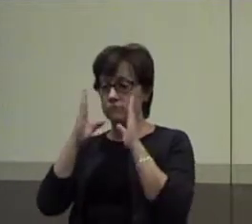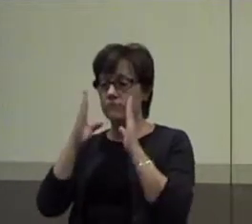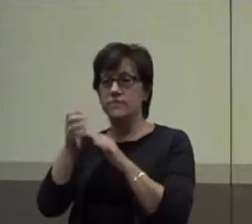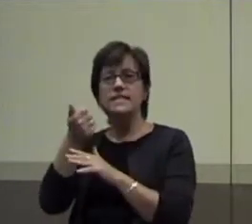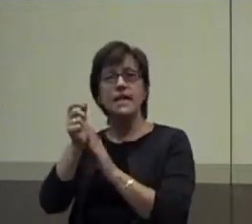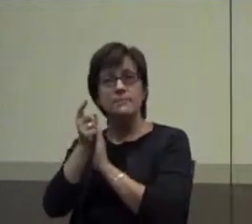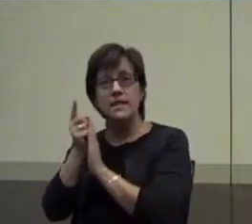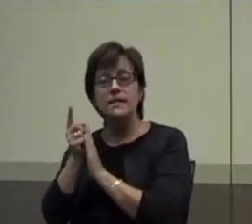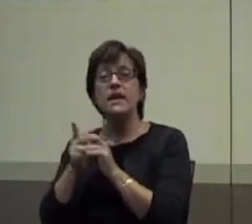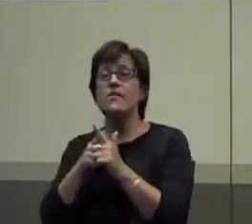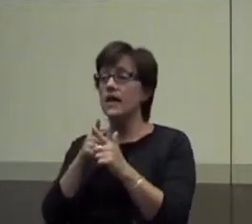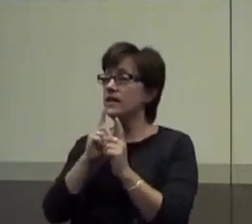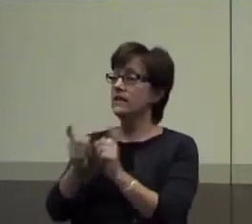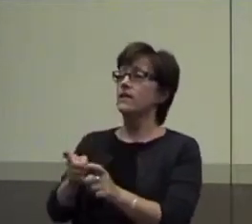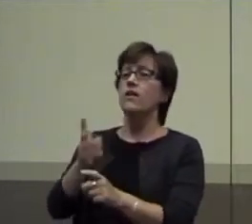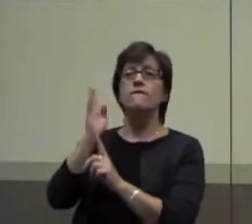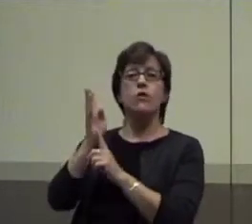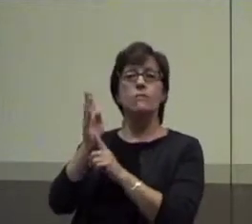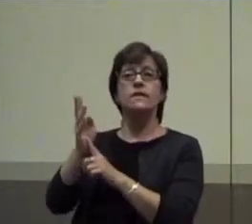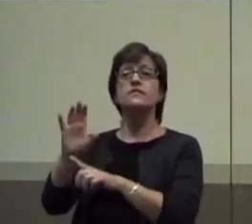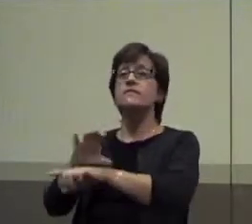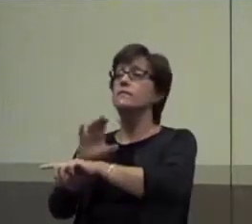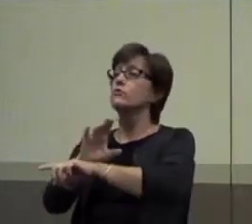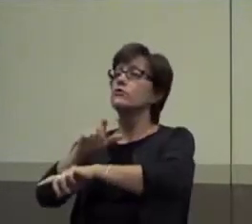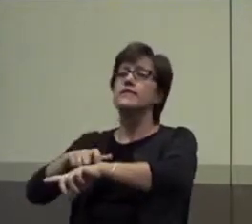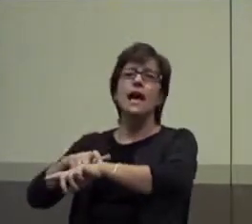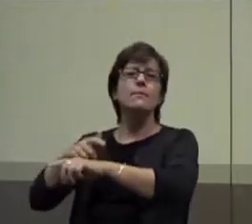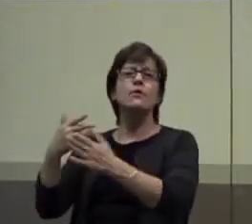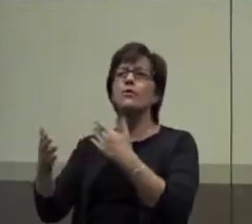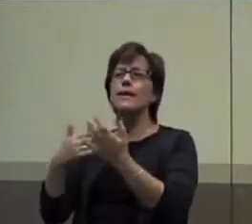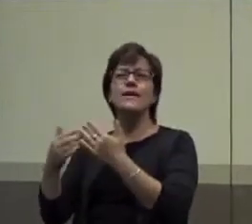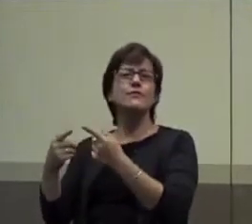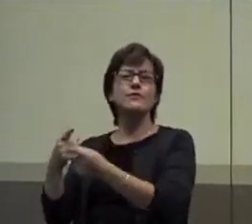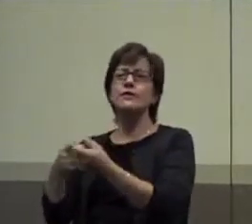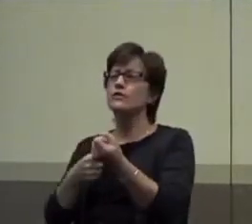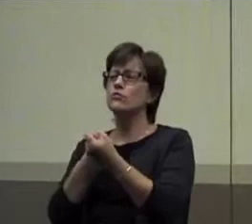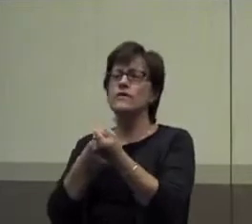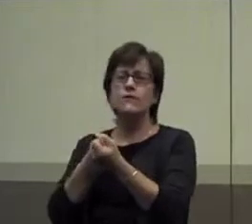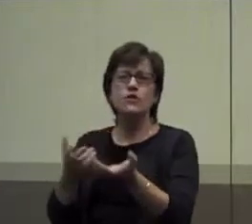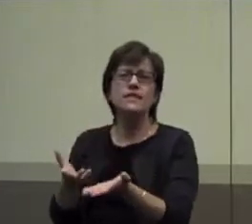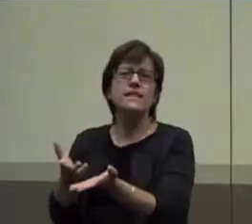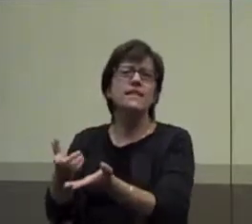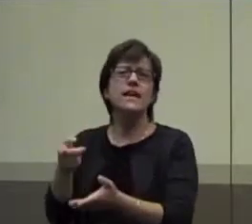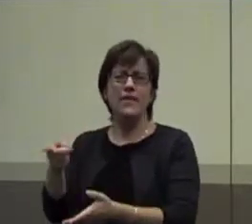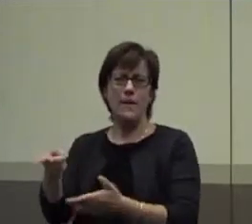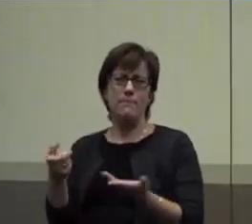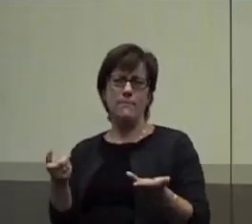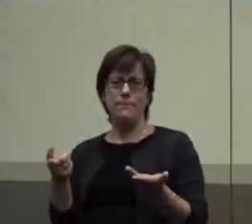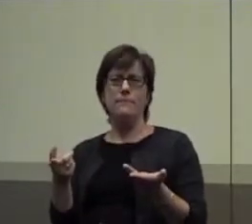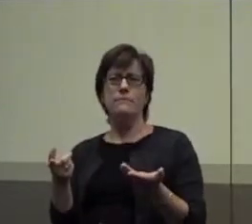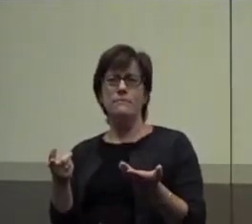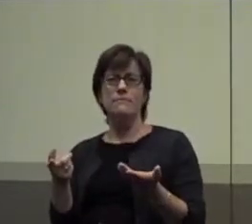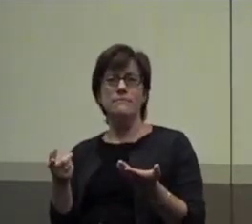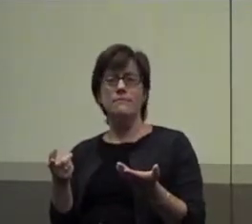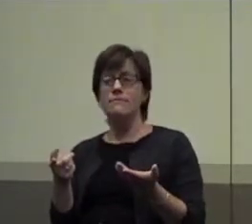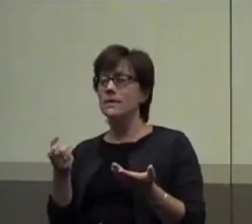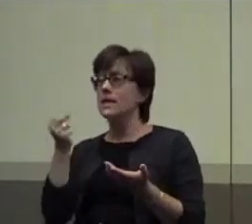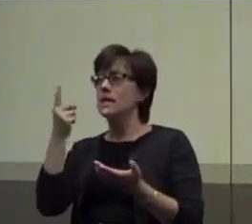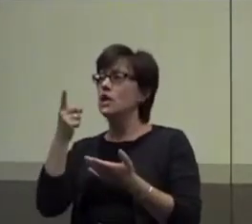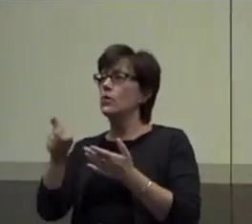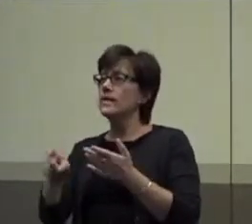he actually gets four minutes of computer time or whatever again is reinforcing to him or her. Make sense? Okay, so we need to be